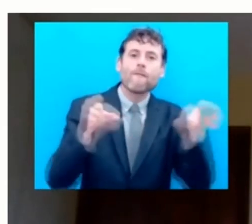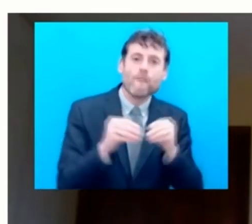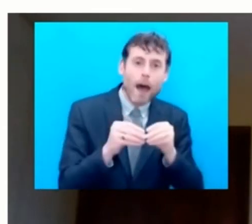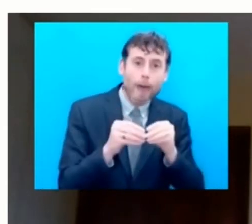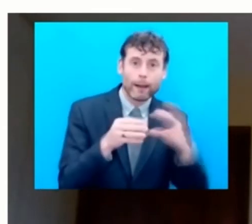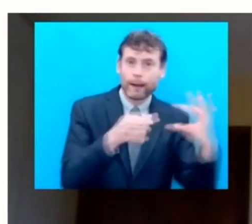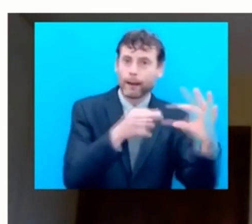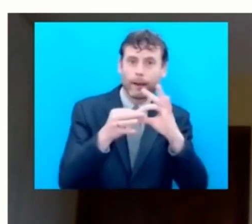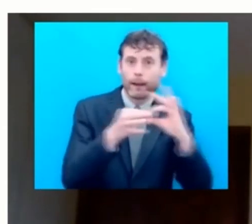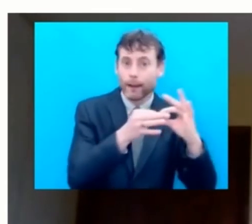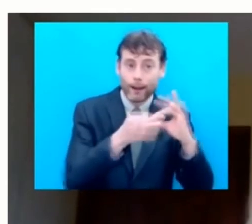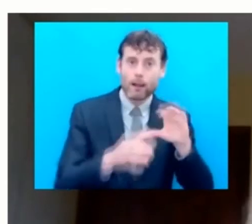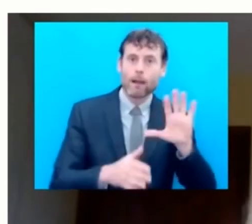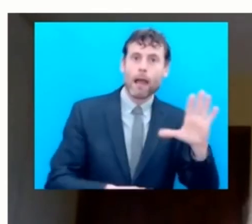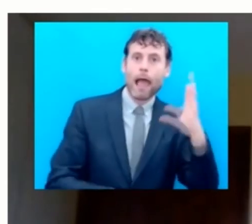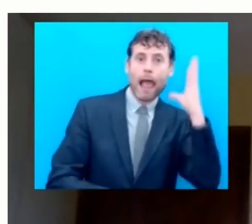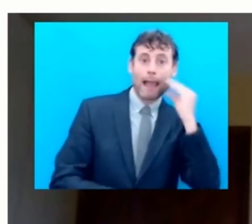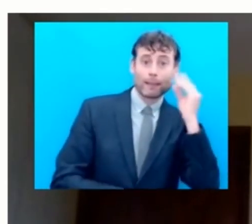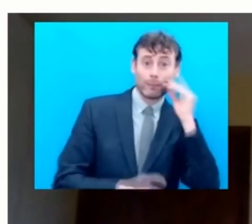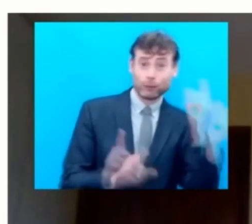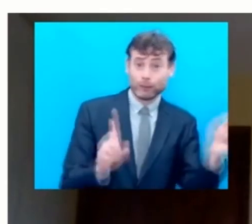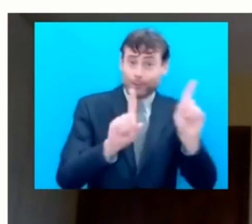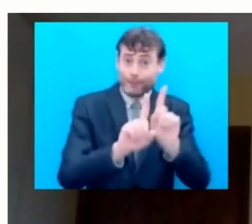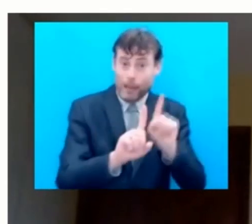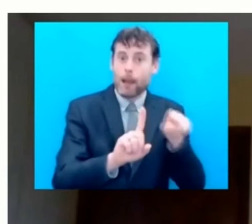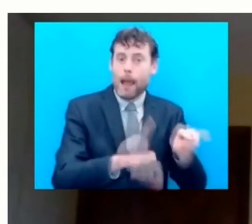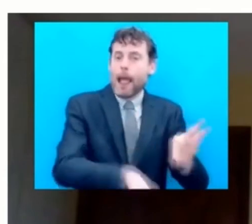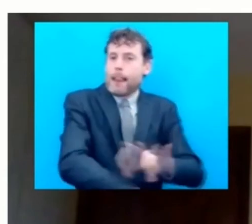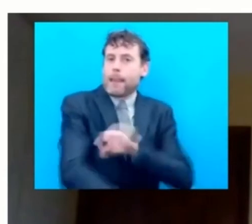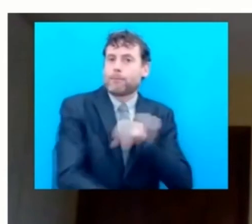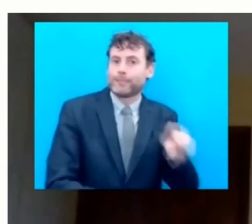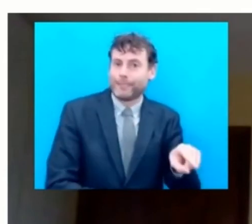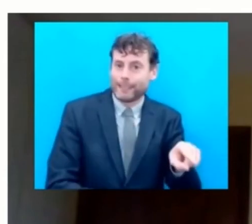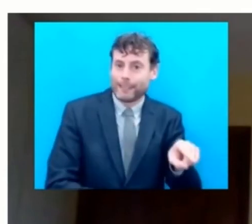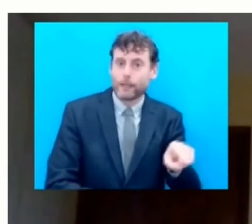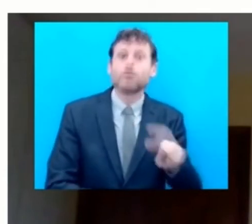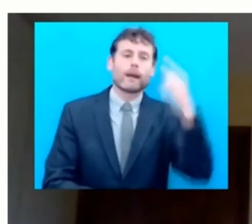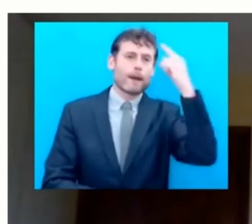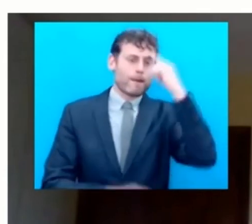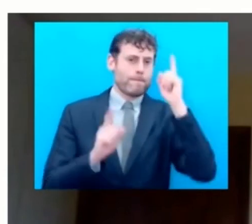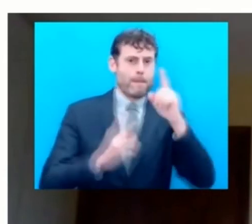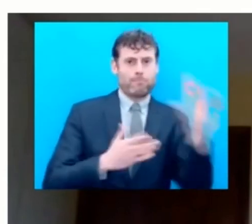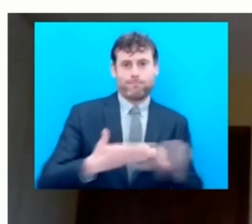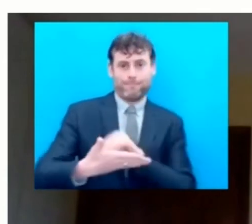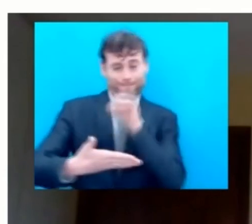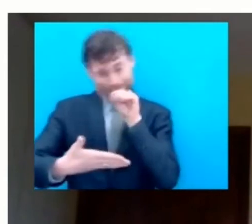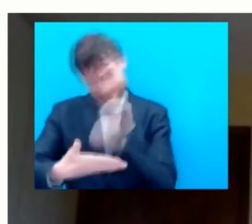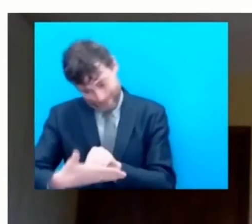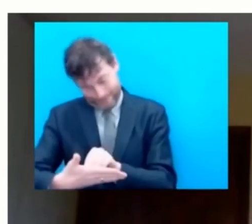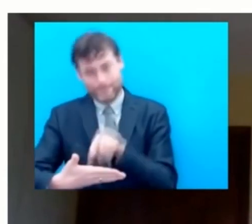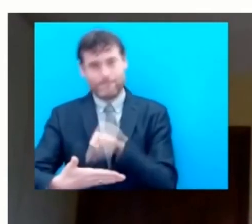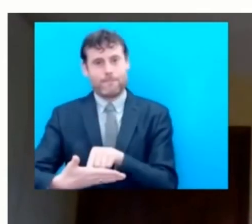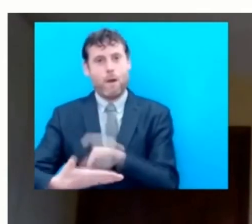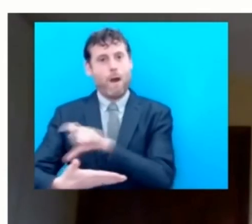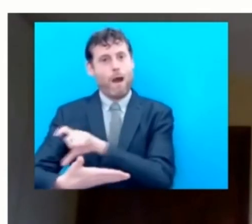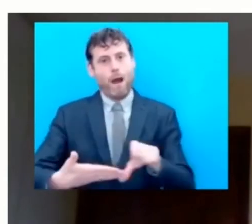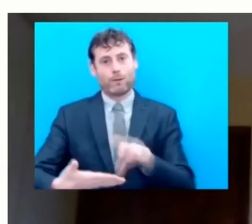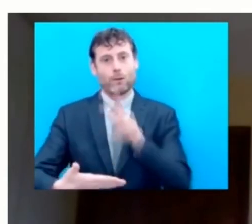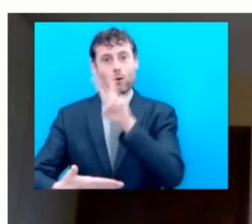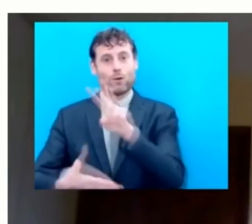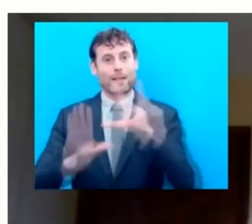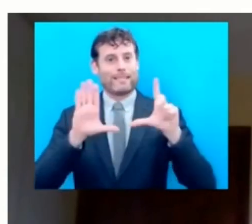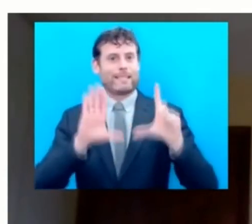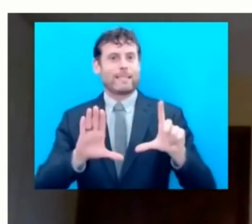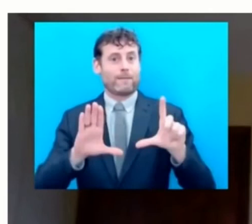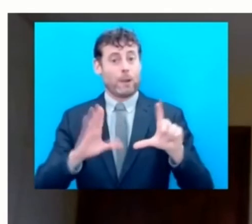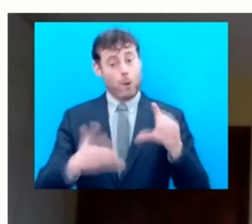provided by the CRPD and more specifically to the provisions of article 27 as a means to contribute to